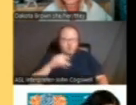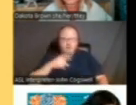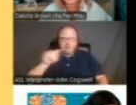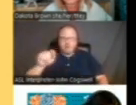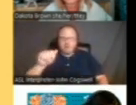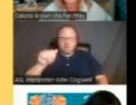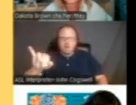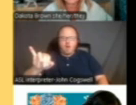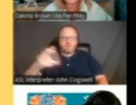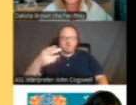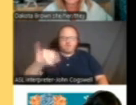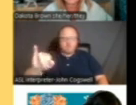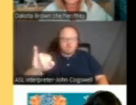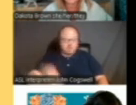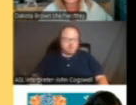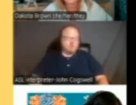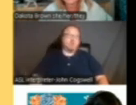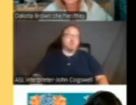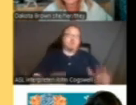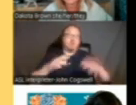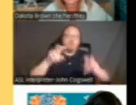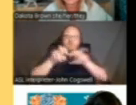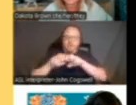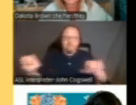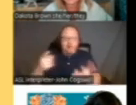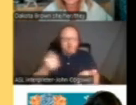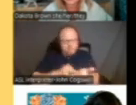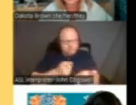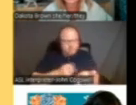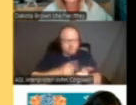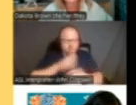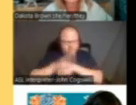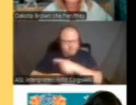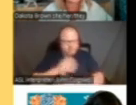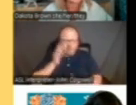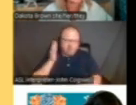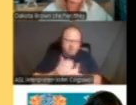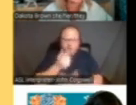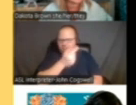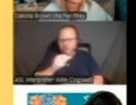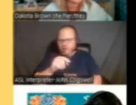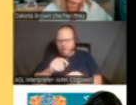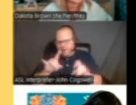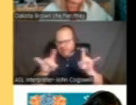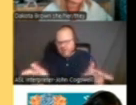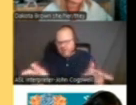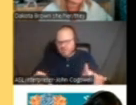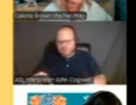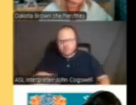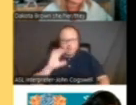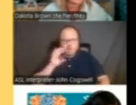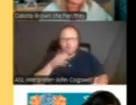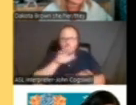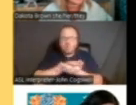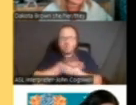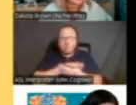We'll have a panel of discussion regarding Stop the Hate, because our school